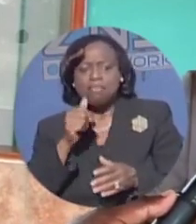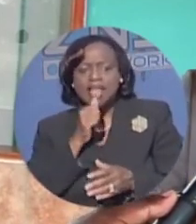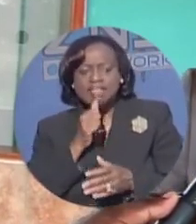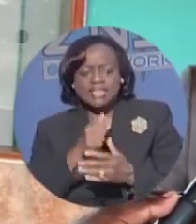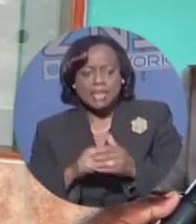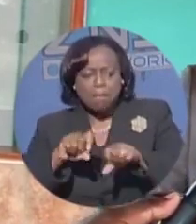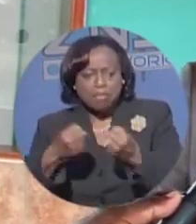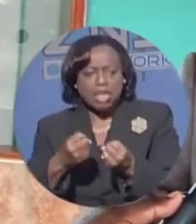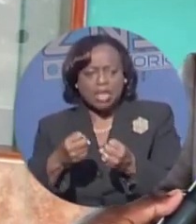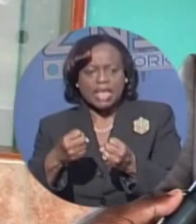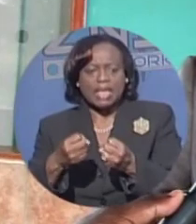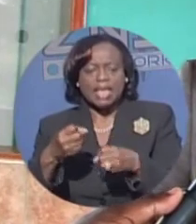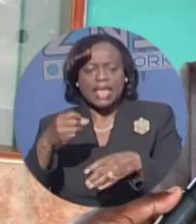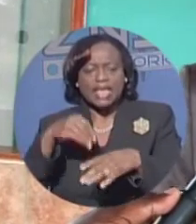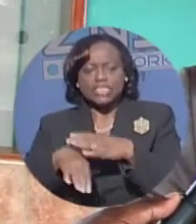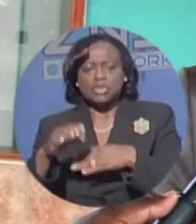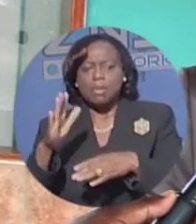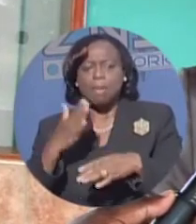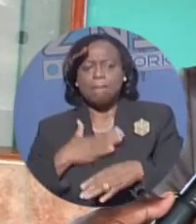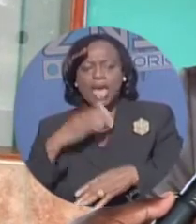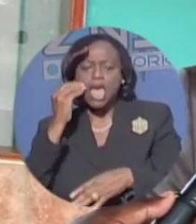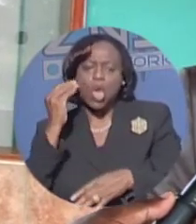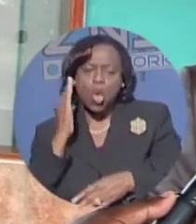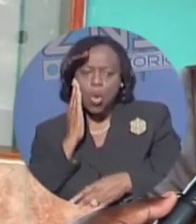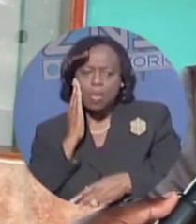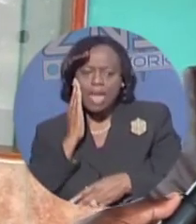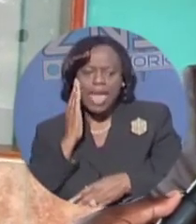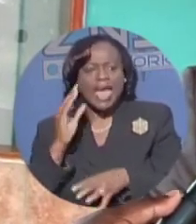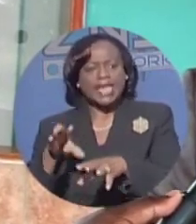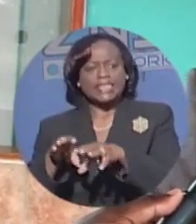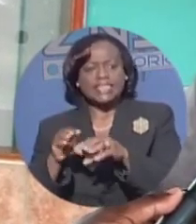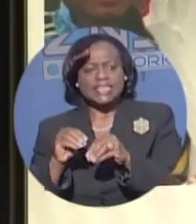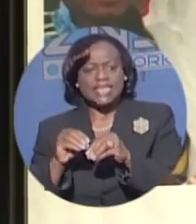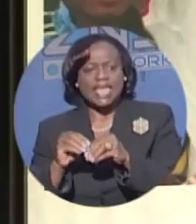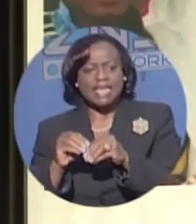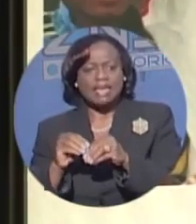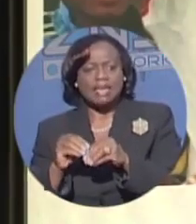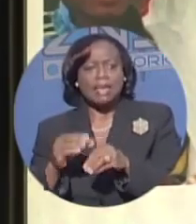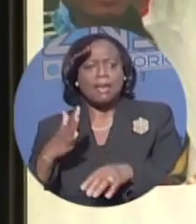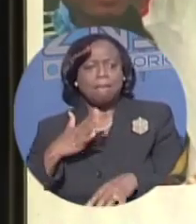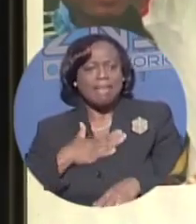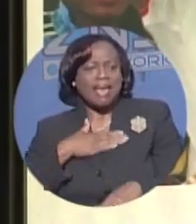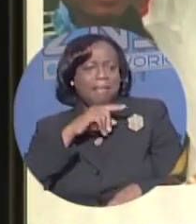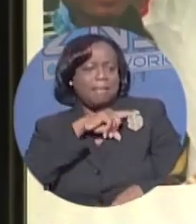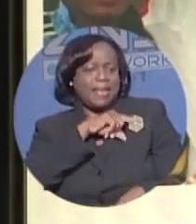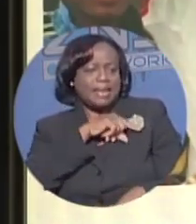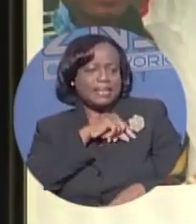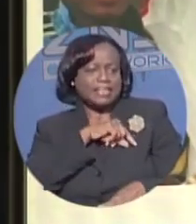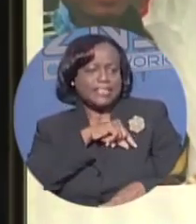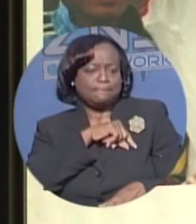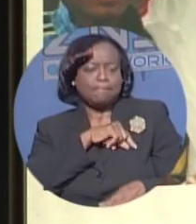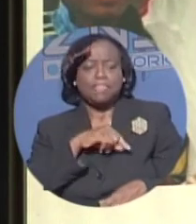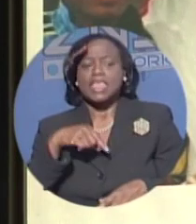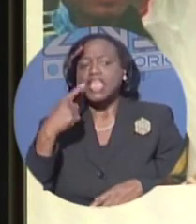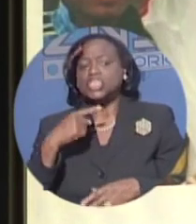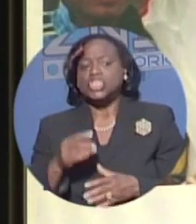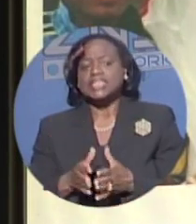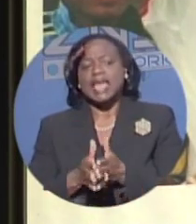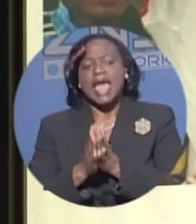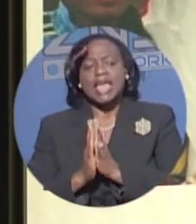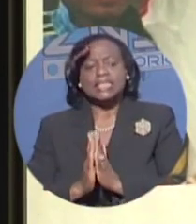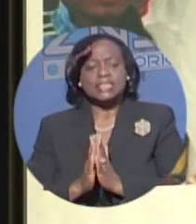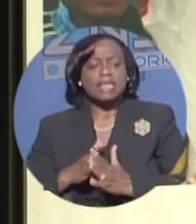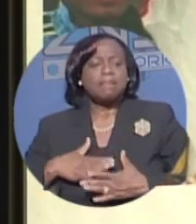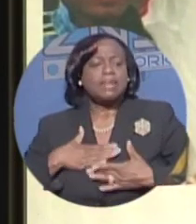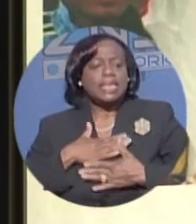not just, not just take the, the, the, the television and things, but to, to take my medals. She offered this plea to those